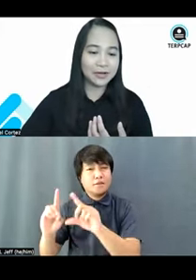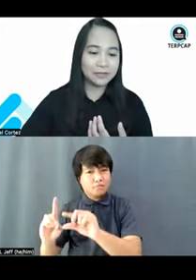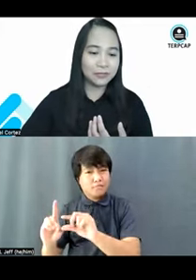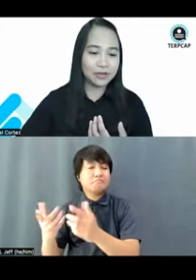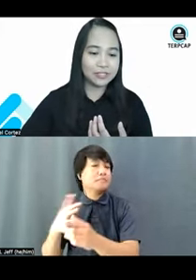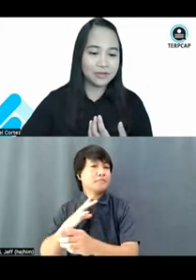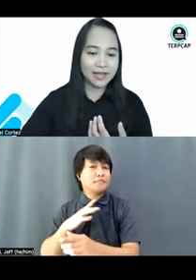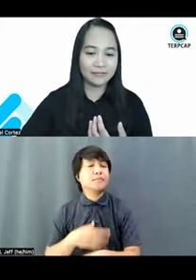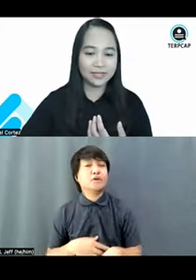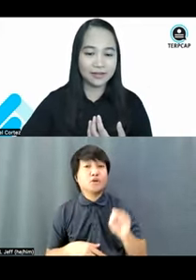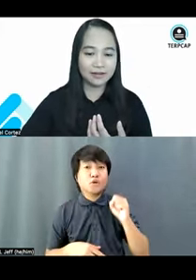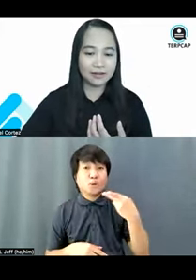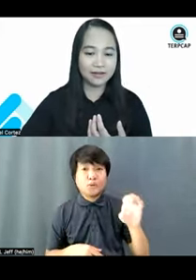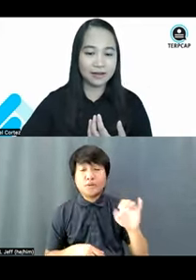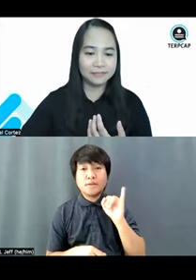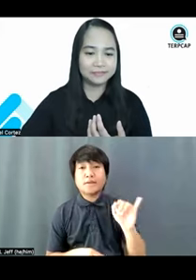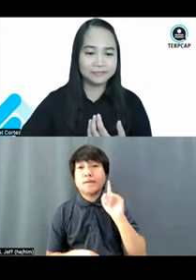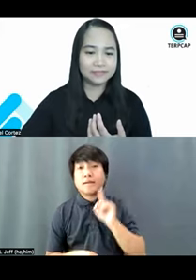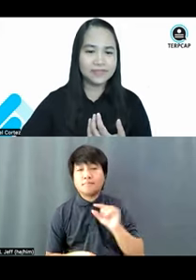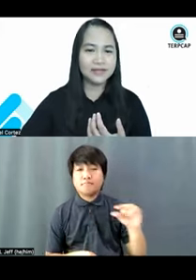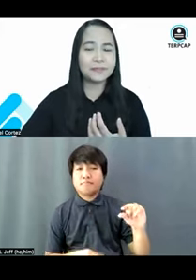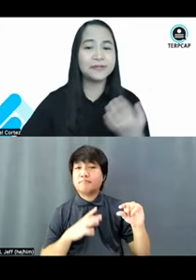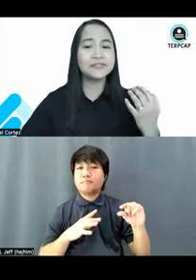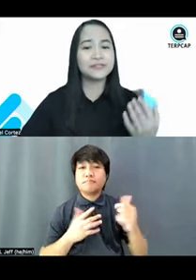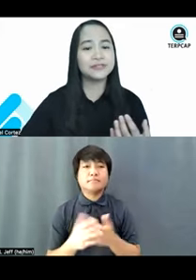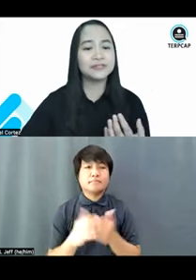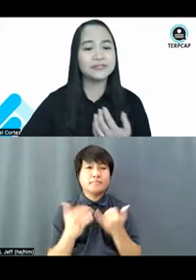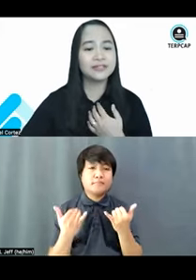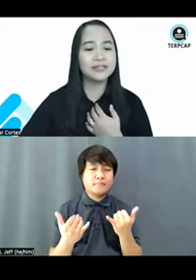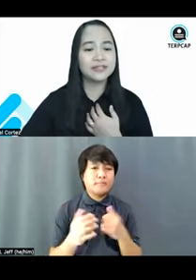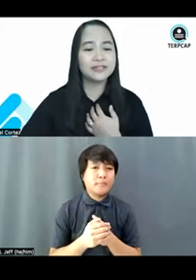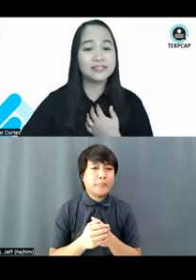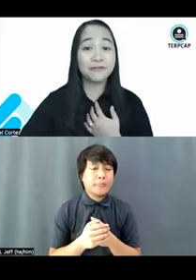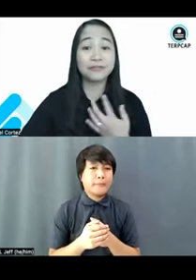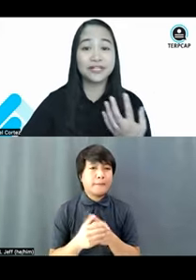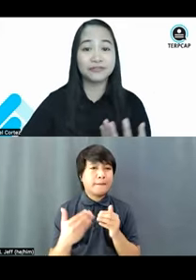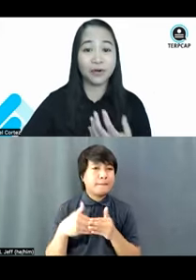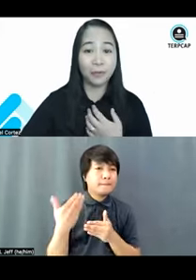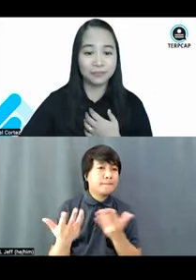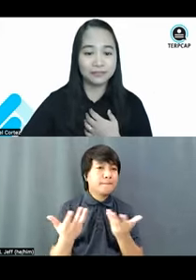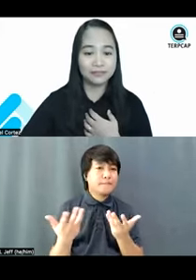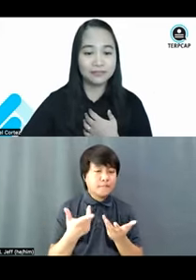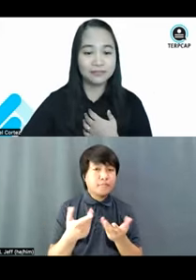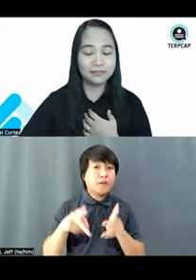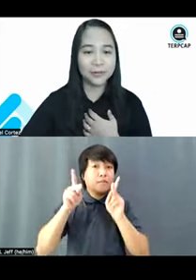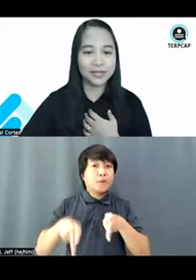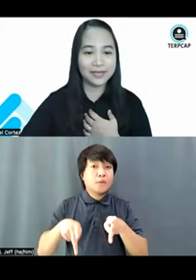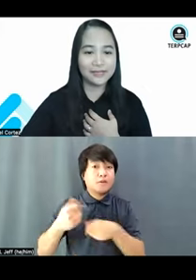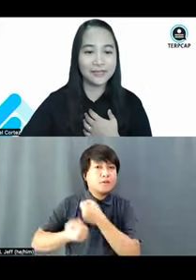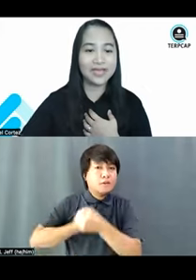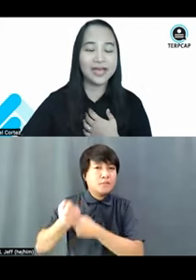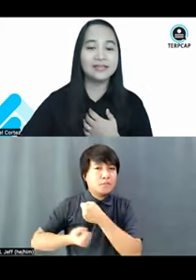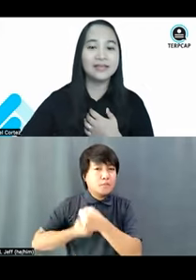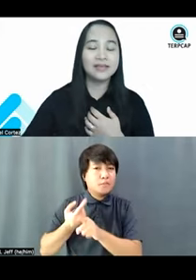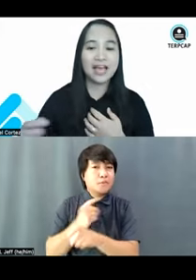Now, we also have here a person suffering from, okay?